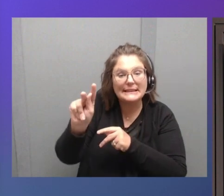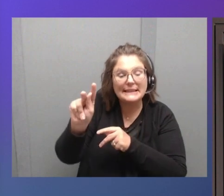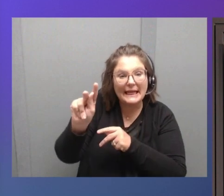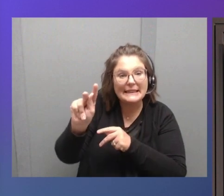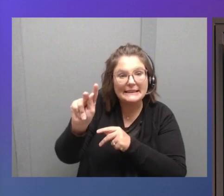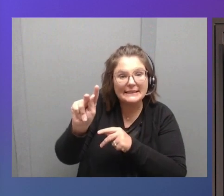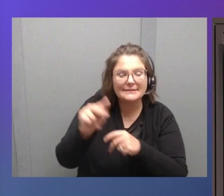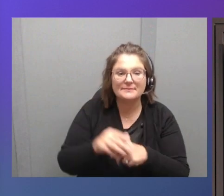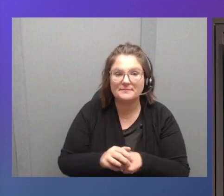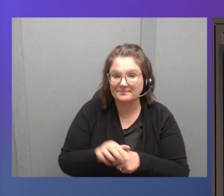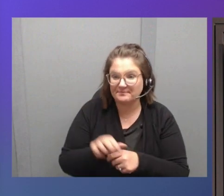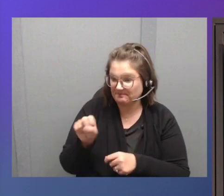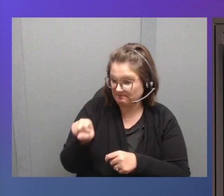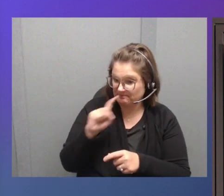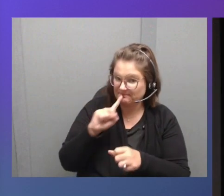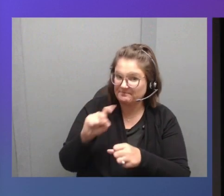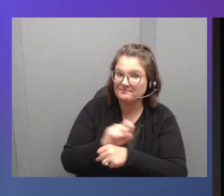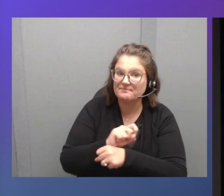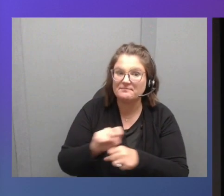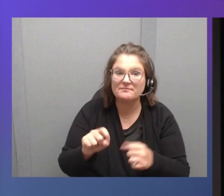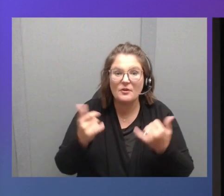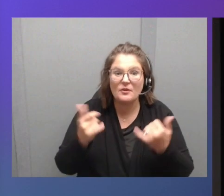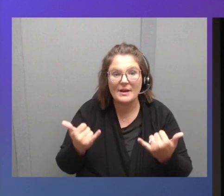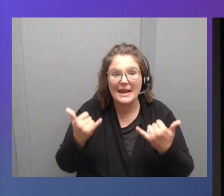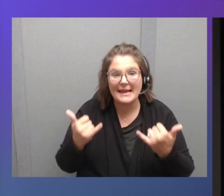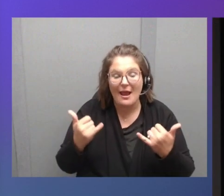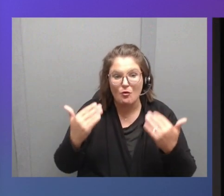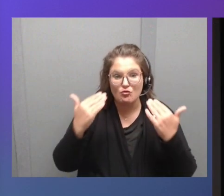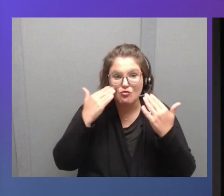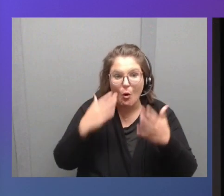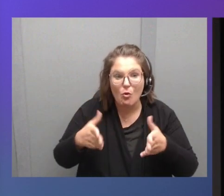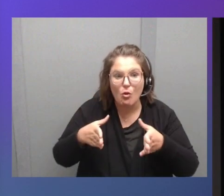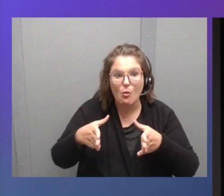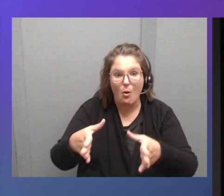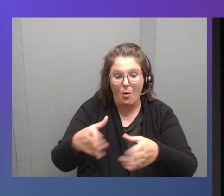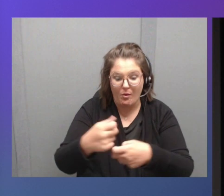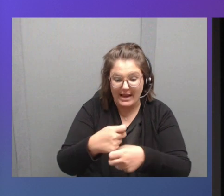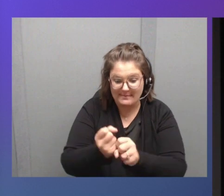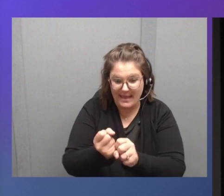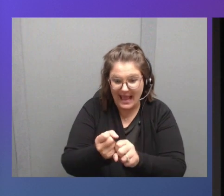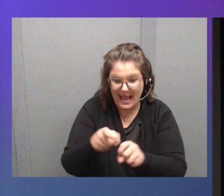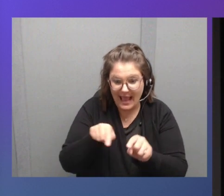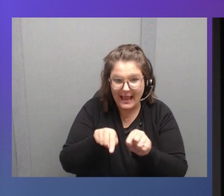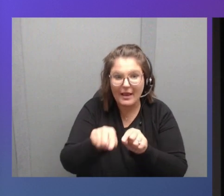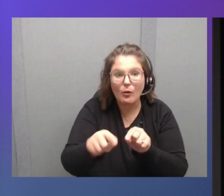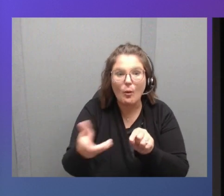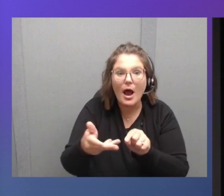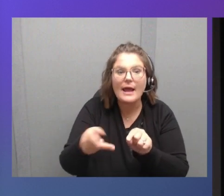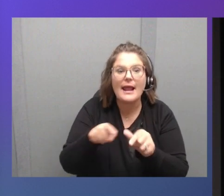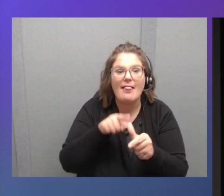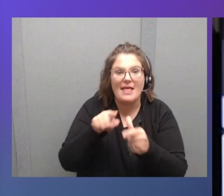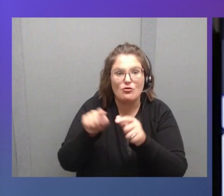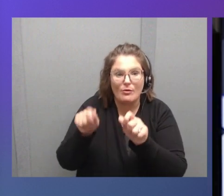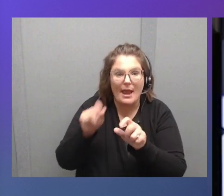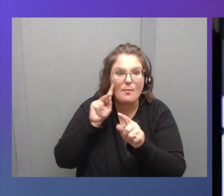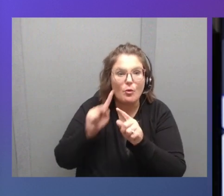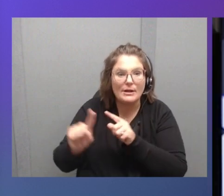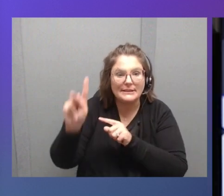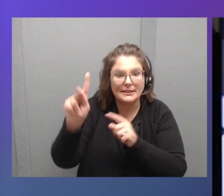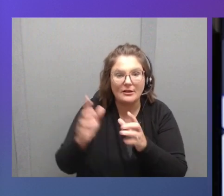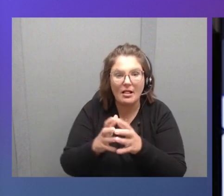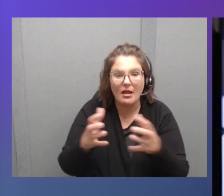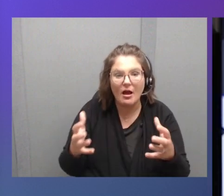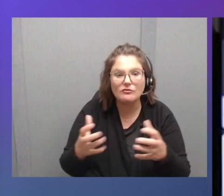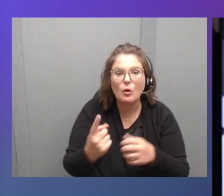Absolutely. So the idea now is if you know the road composition, you can actually do that and you can predict a lot of the parameters. So one of them that would be very